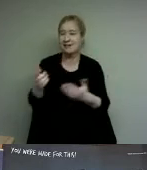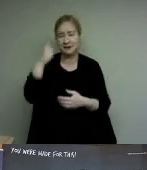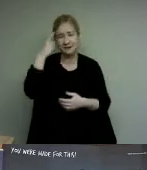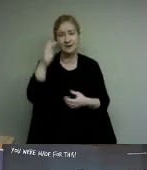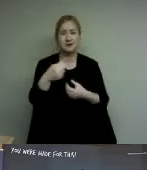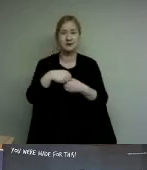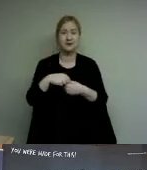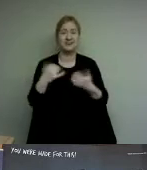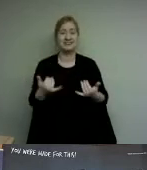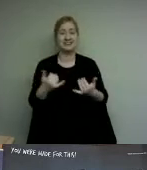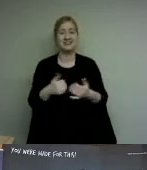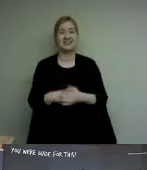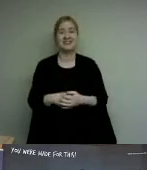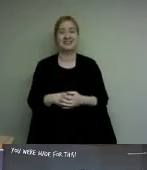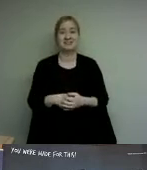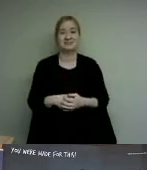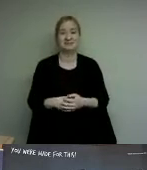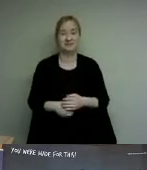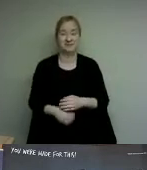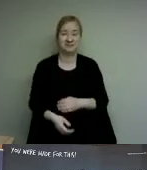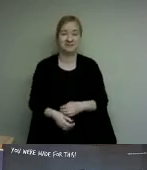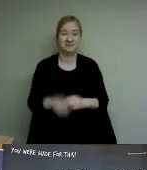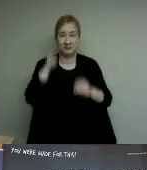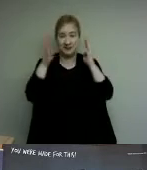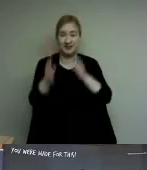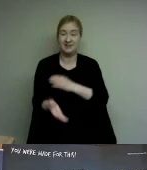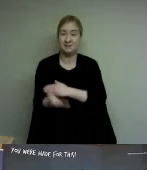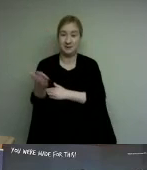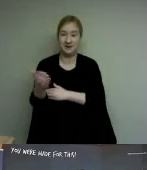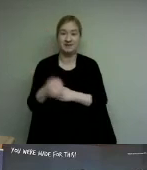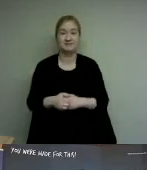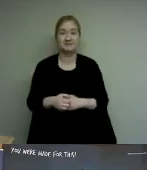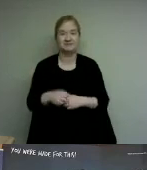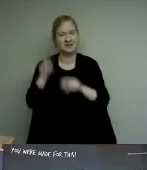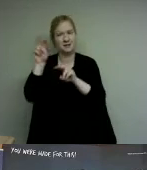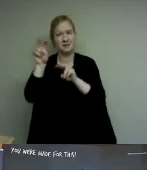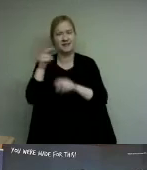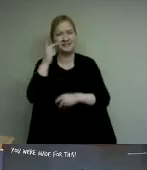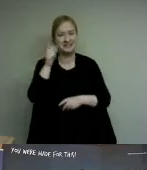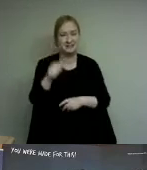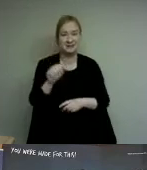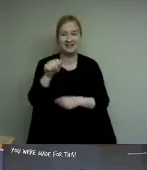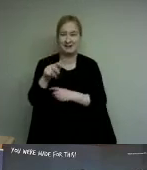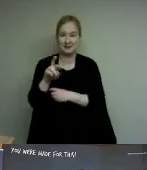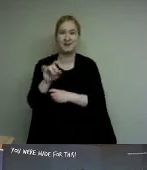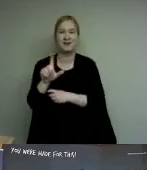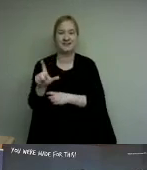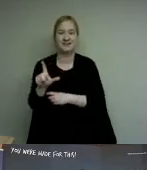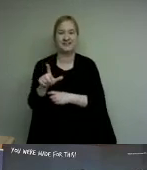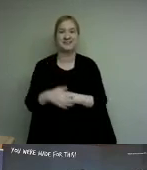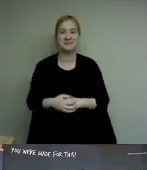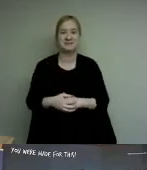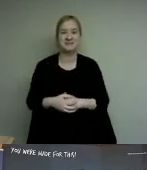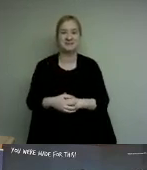us at creative mornings we look forward to seeing you in april and we welcome our